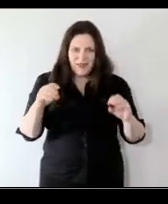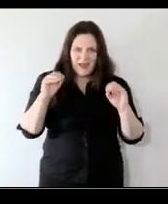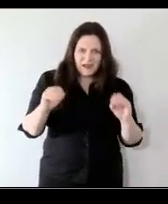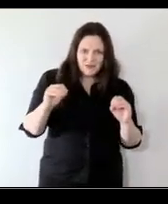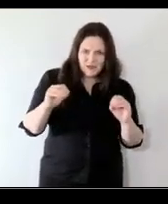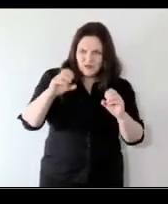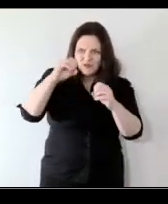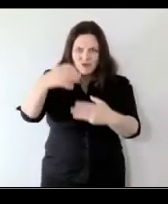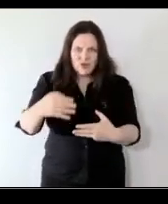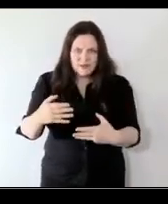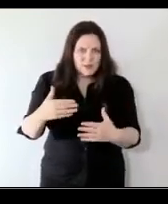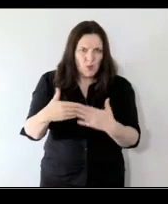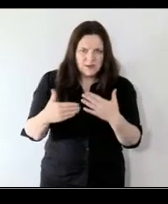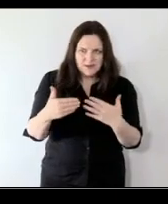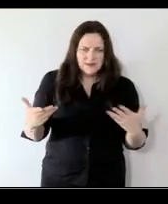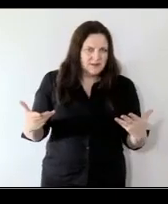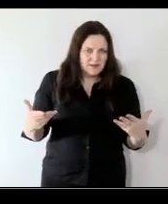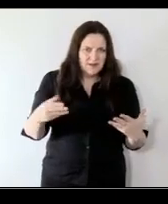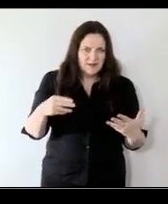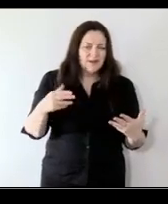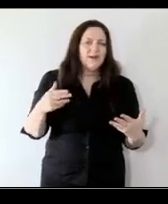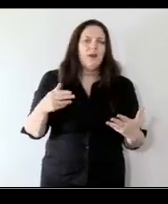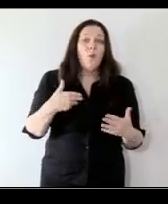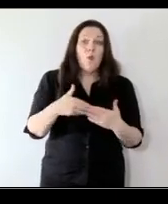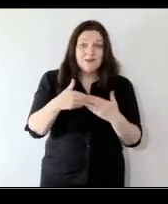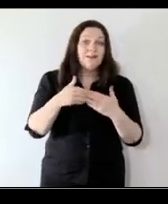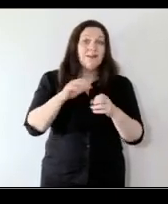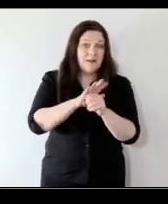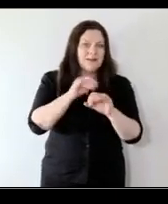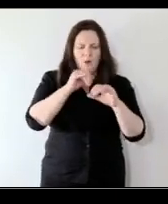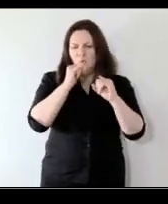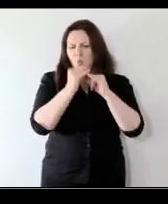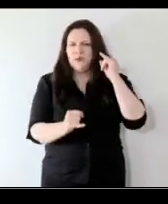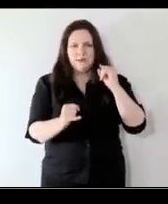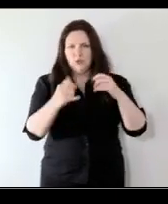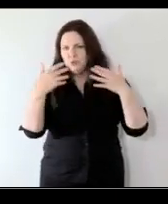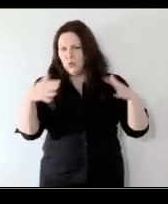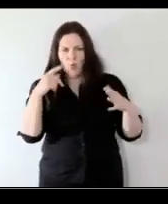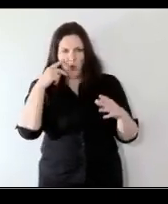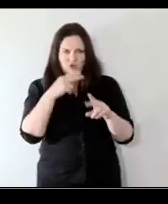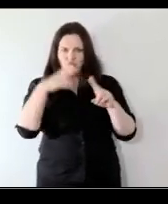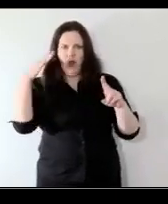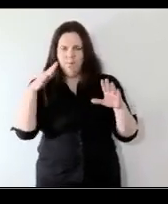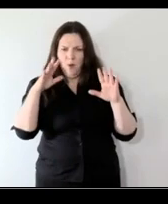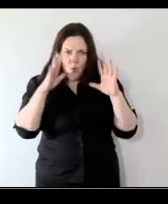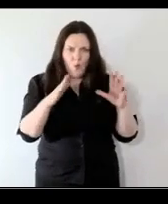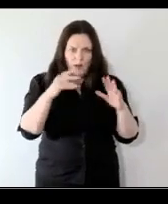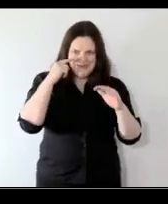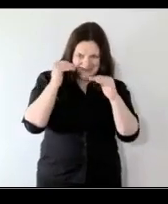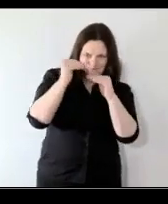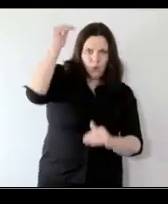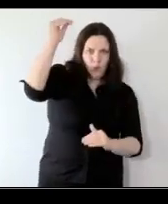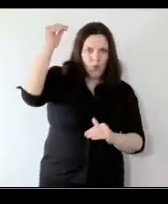outcome and what the pandemic has done is sharpeners it's exacerbated them it's widened